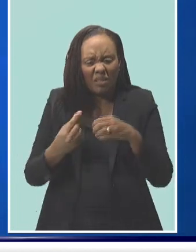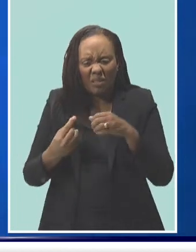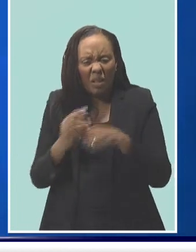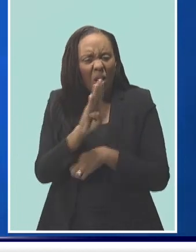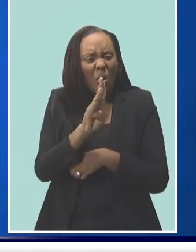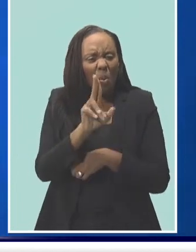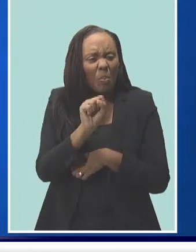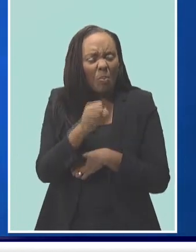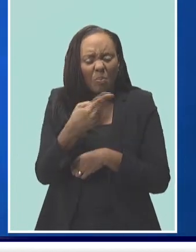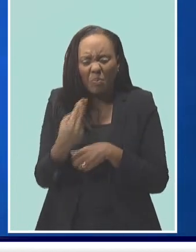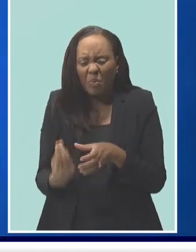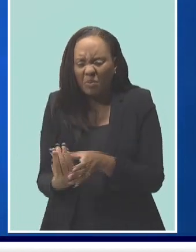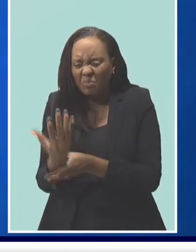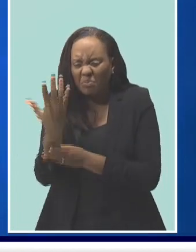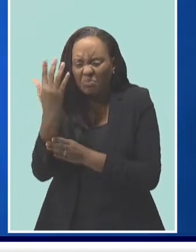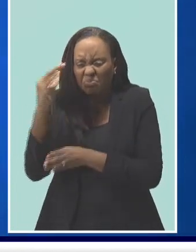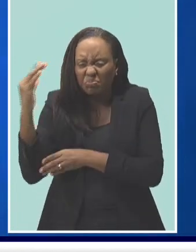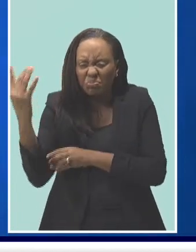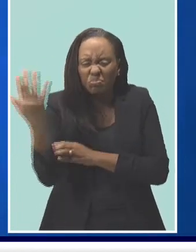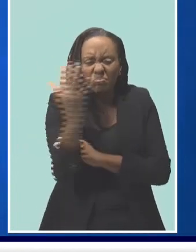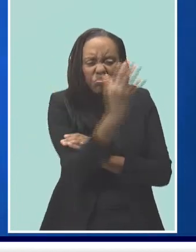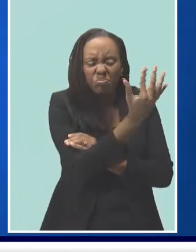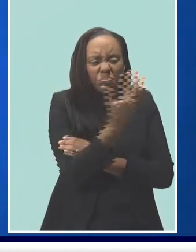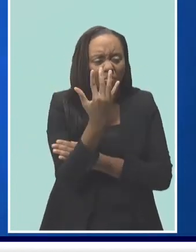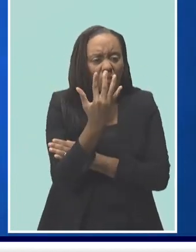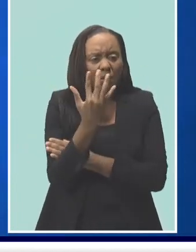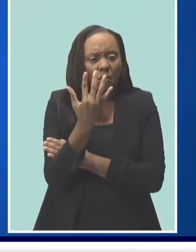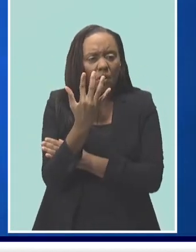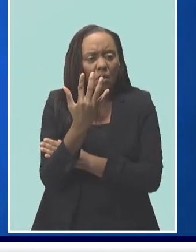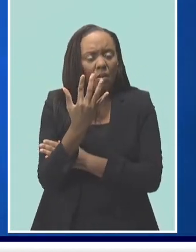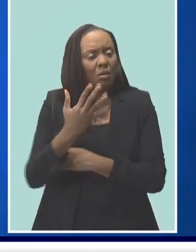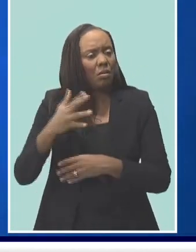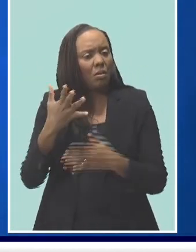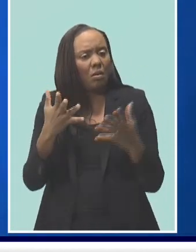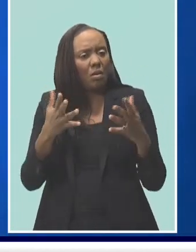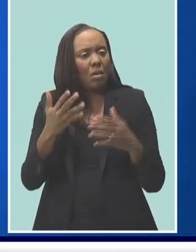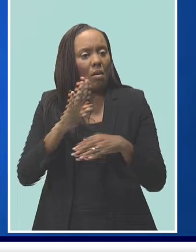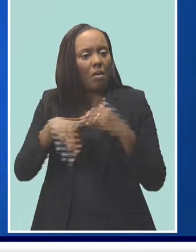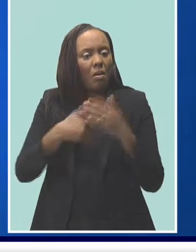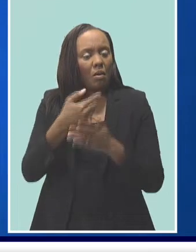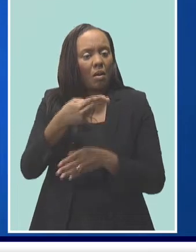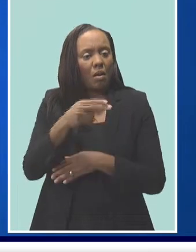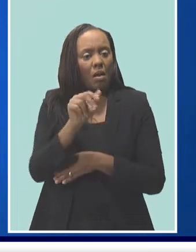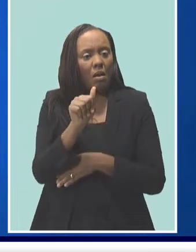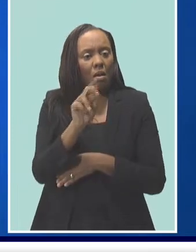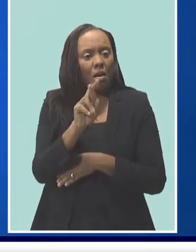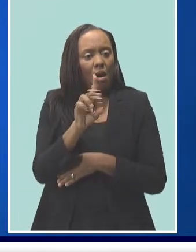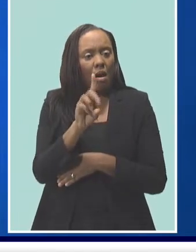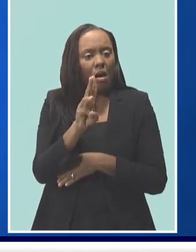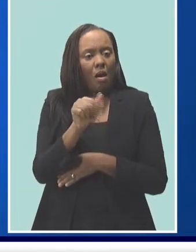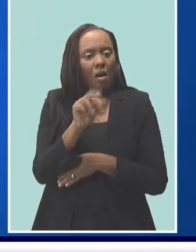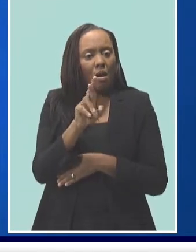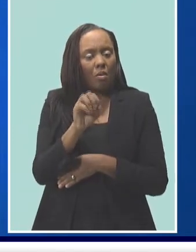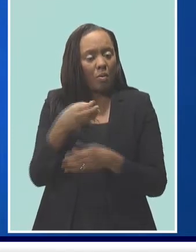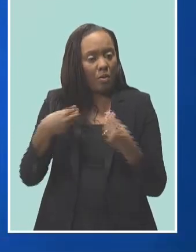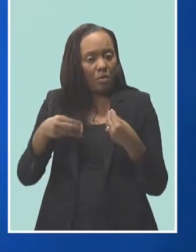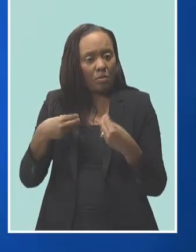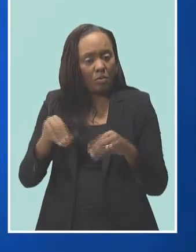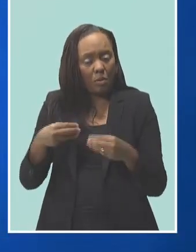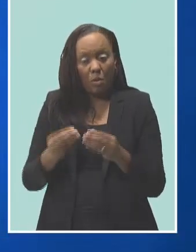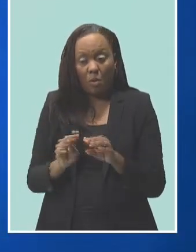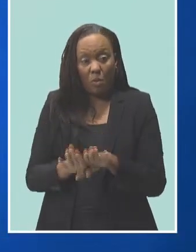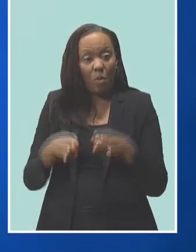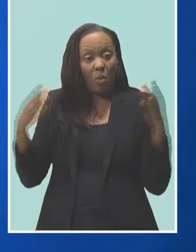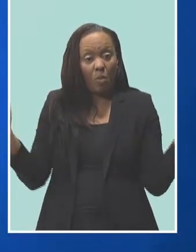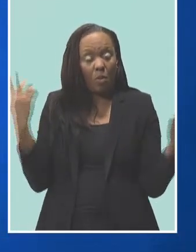are clear. The hardware stores will be open again from this Monday to sell